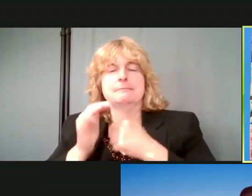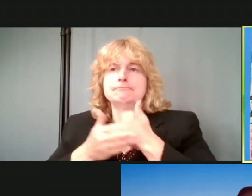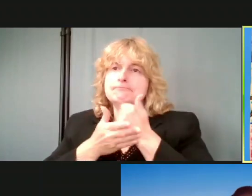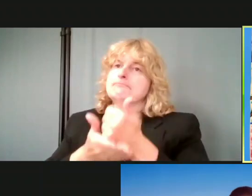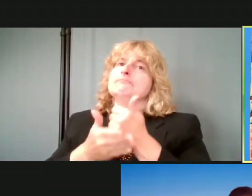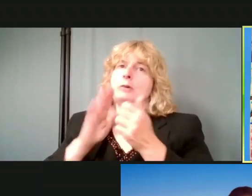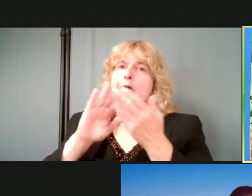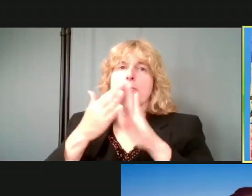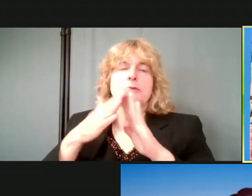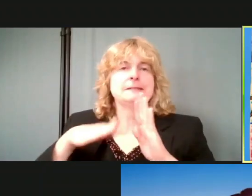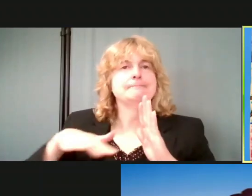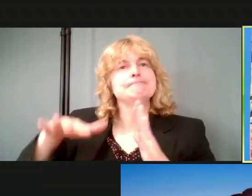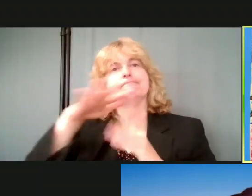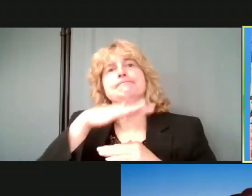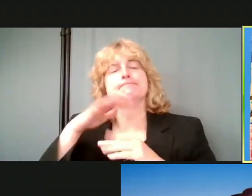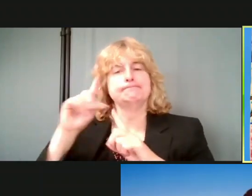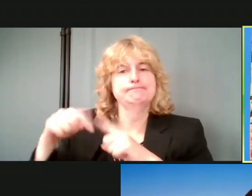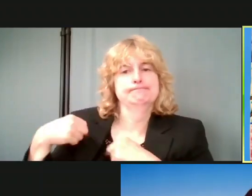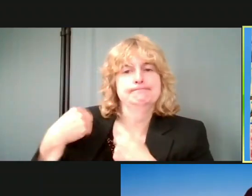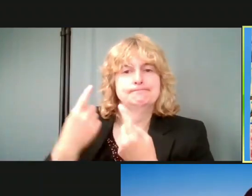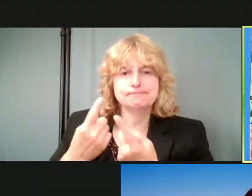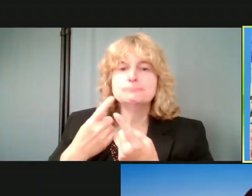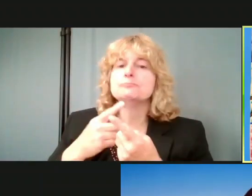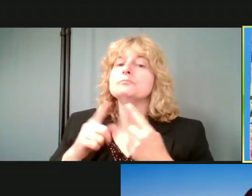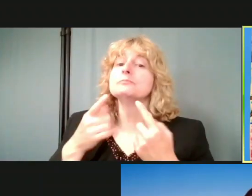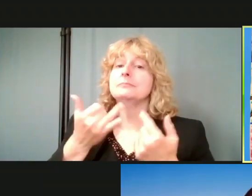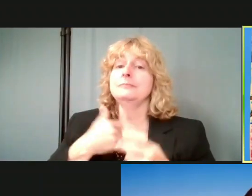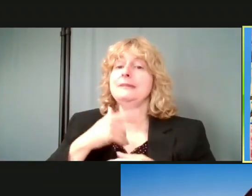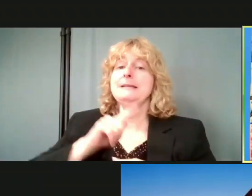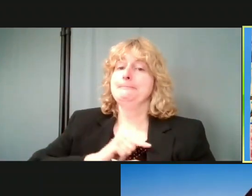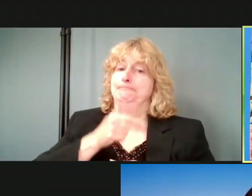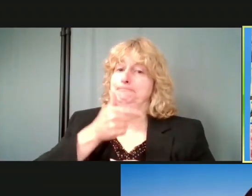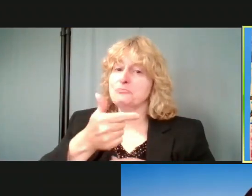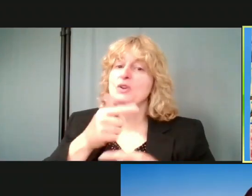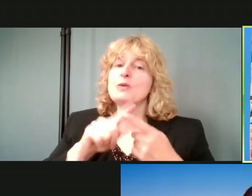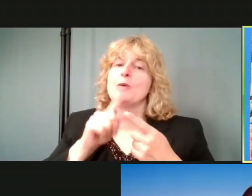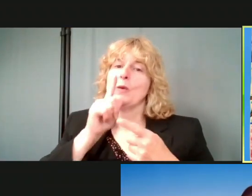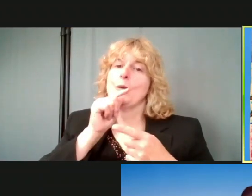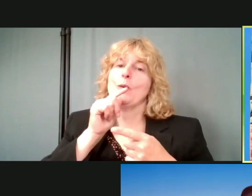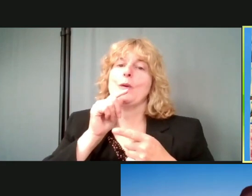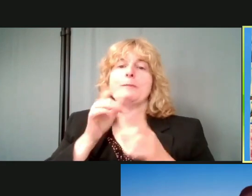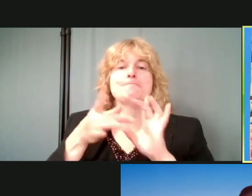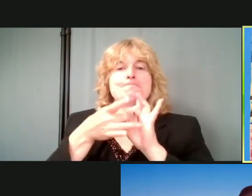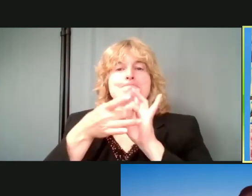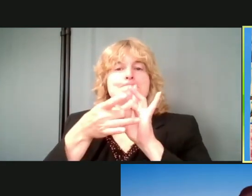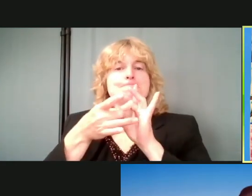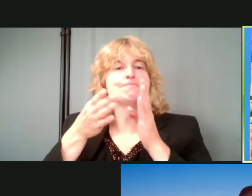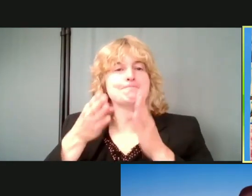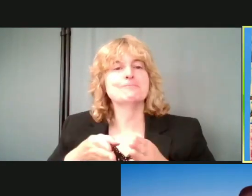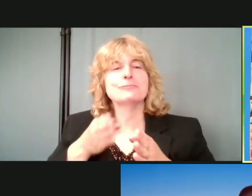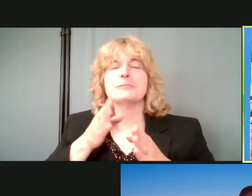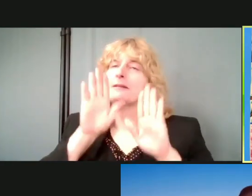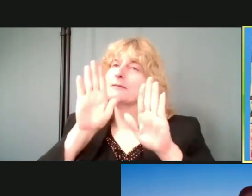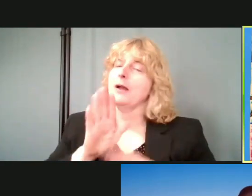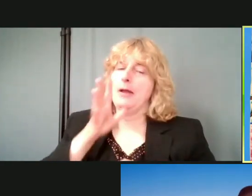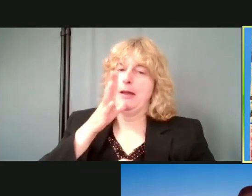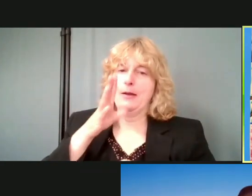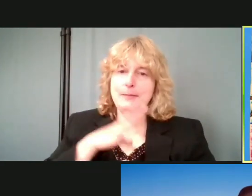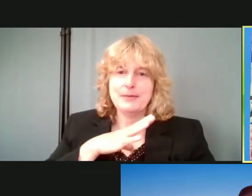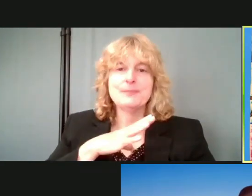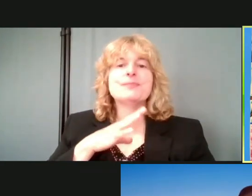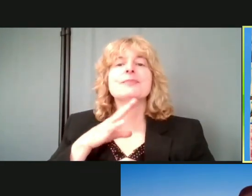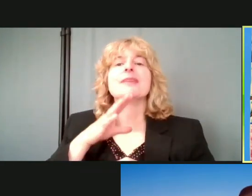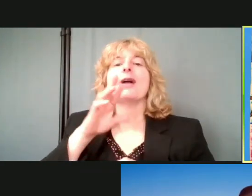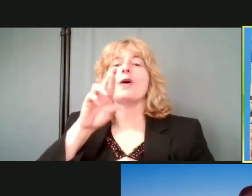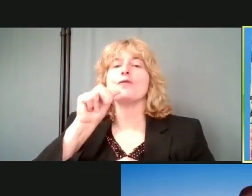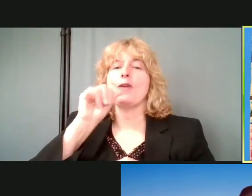or the mic again to one of our co-moderators and just really phenomenal women that's part of this coalition. And that is